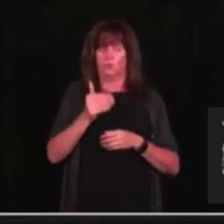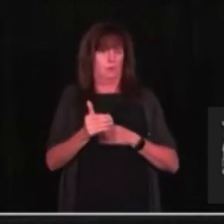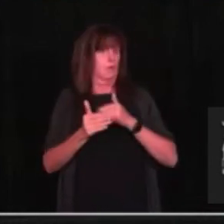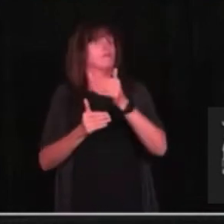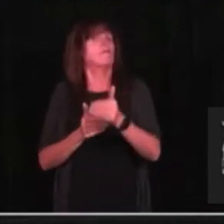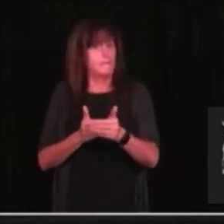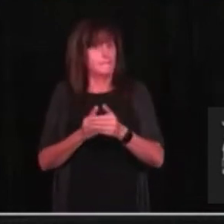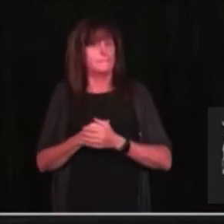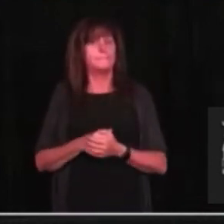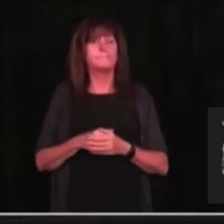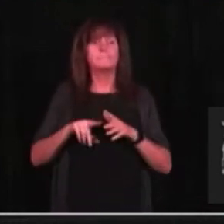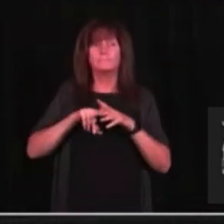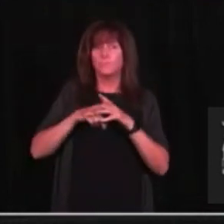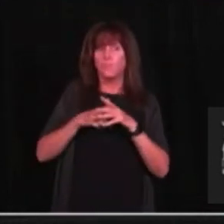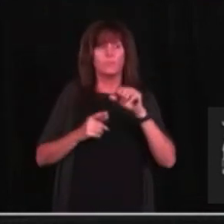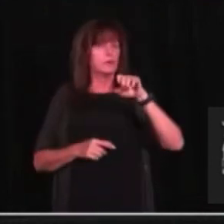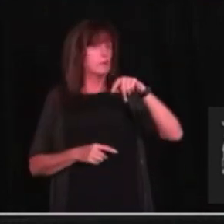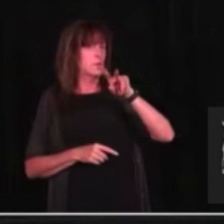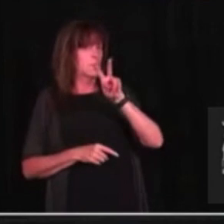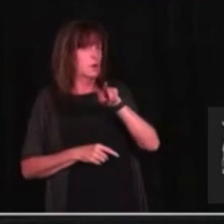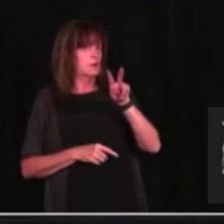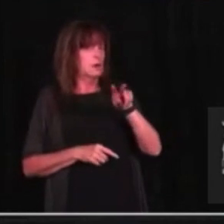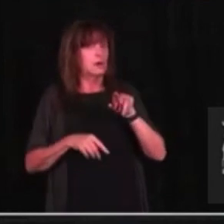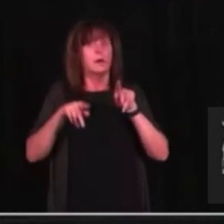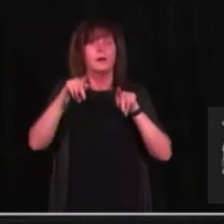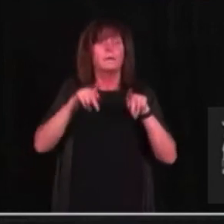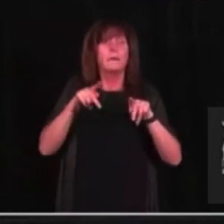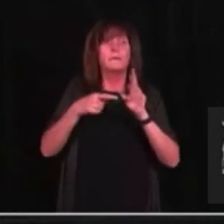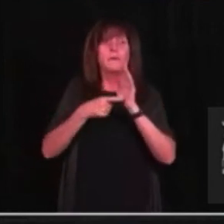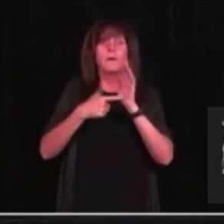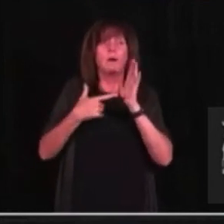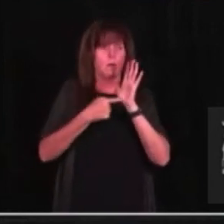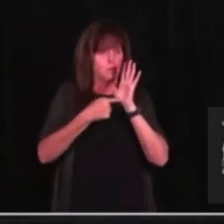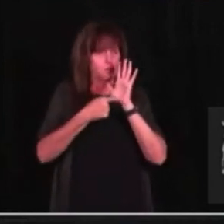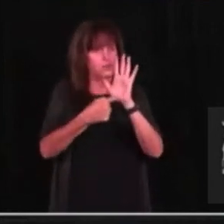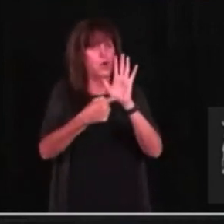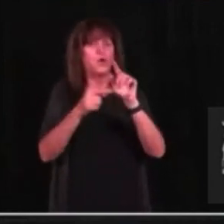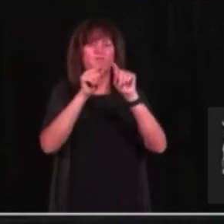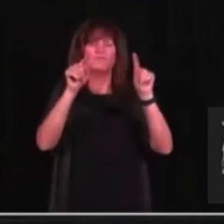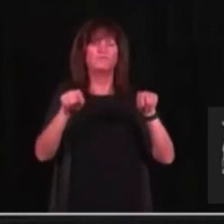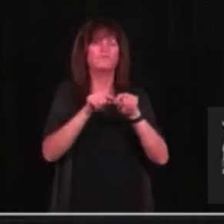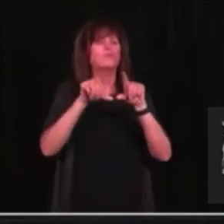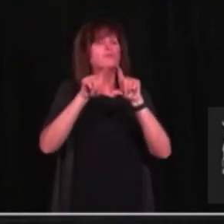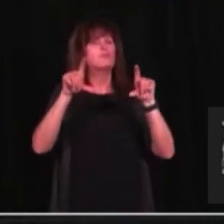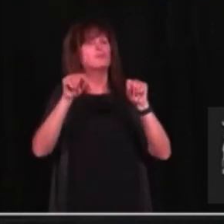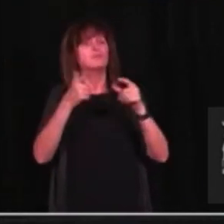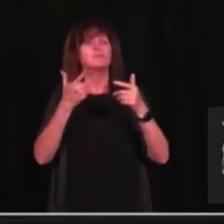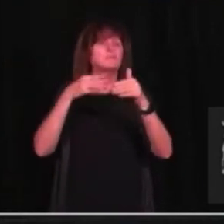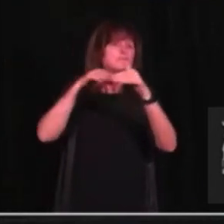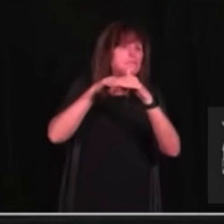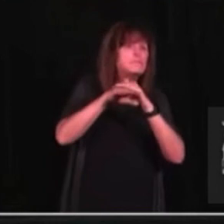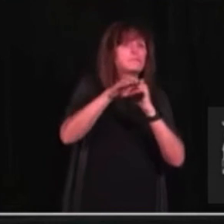22, individuals will be required to show their vaccine receipt at the entrance of certain settings along with